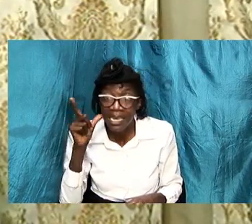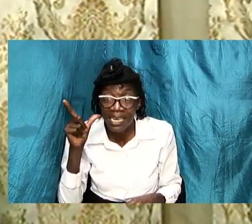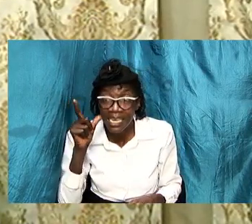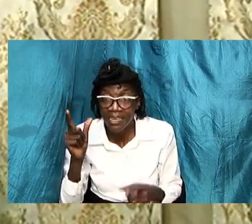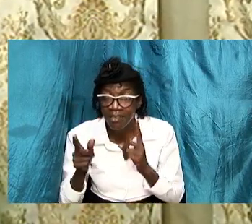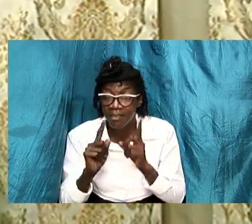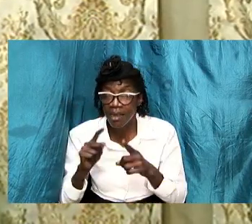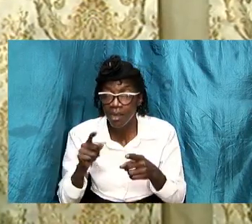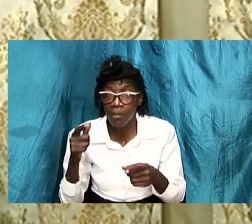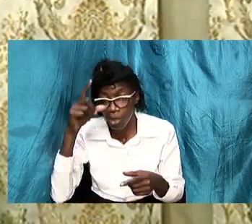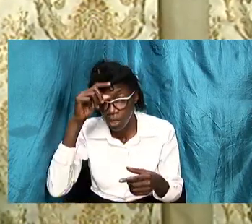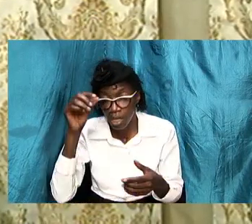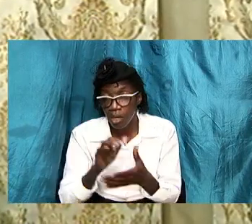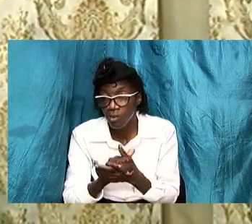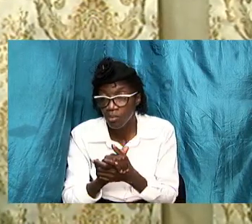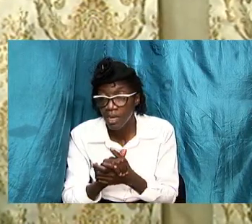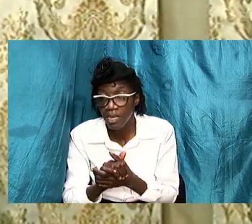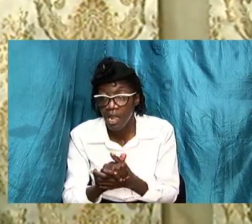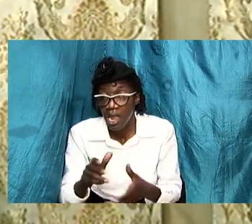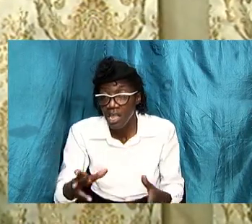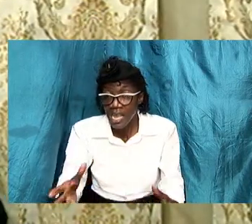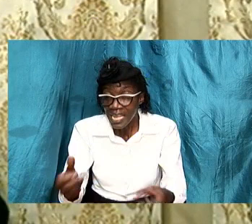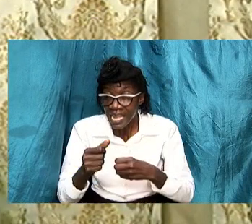get the feeling that all men